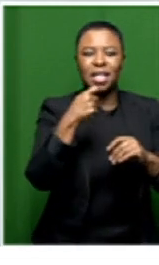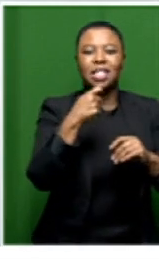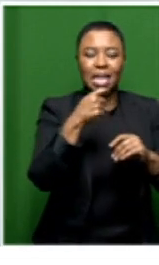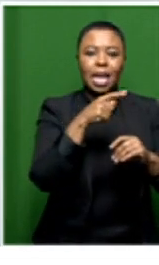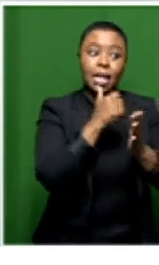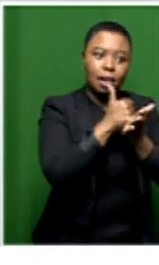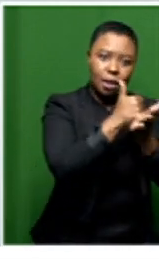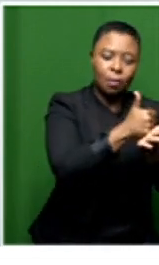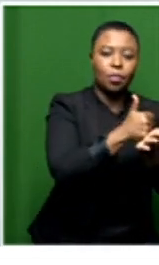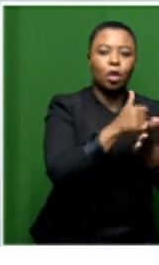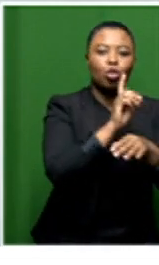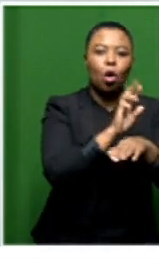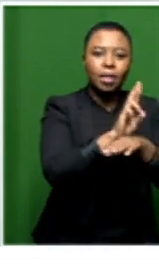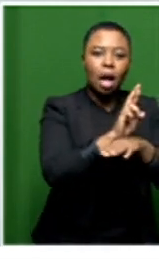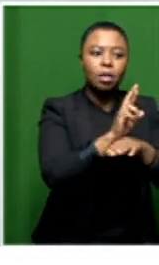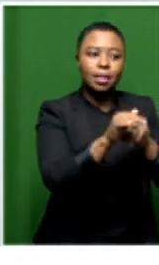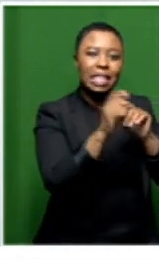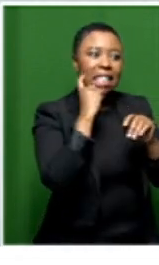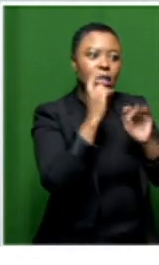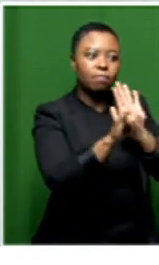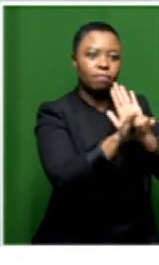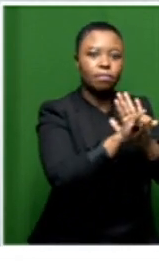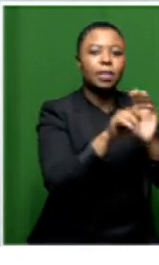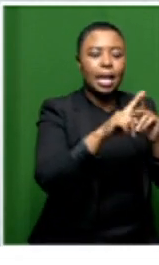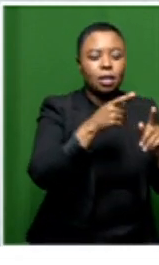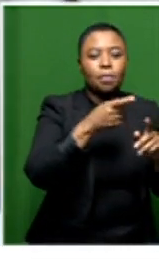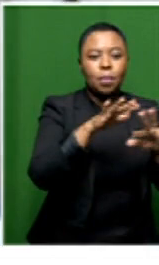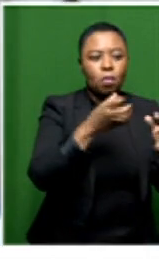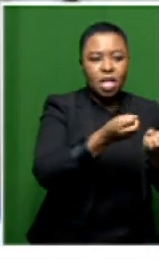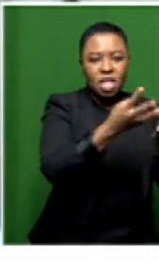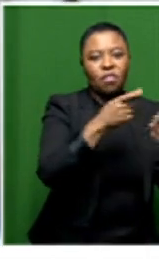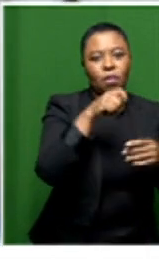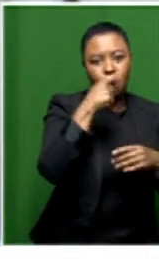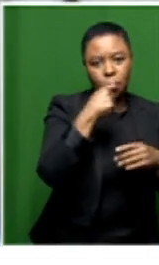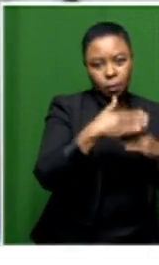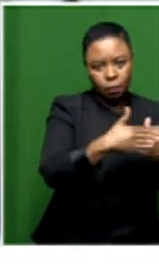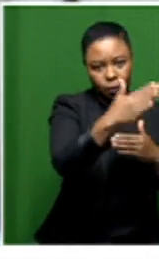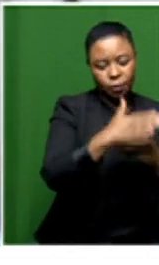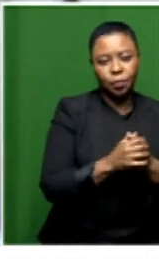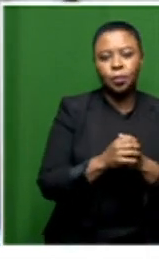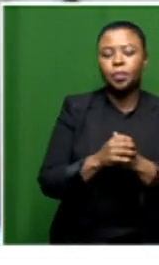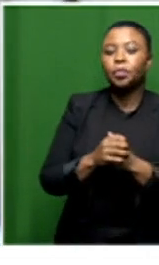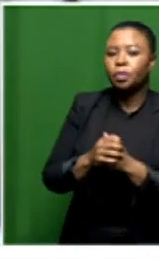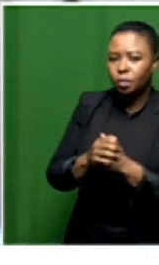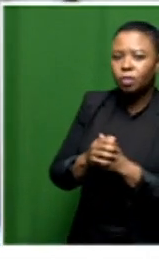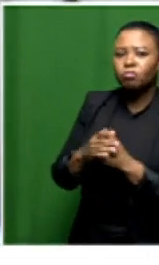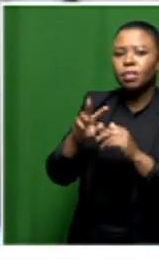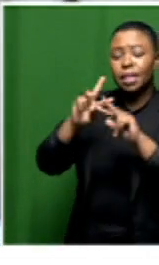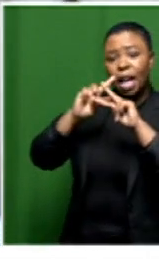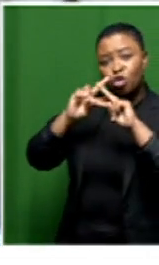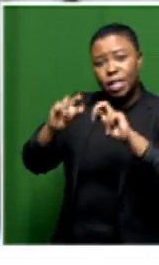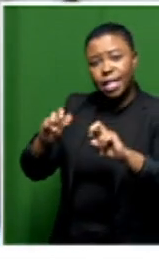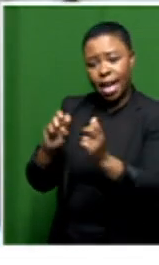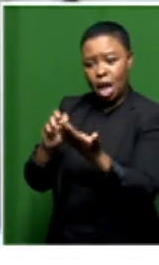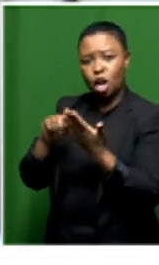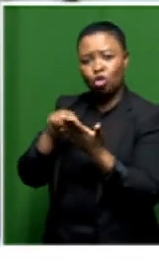clinicians to both diagnose and treat patients so just in terms of the study professor um